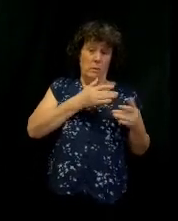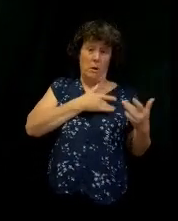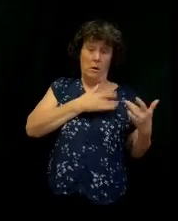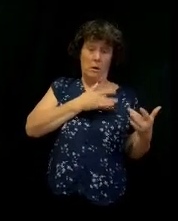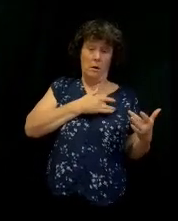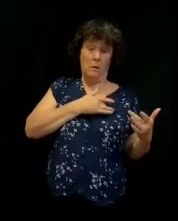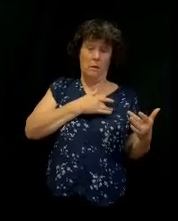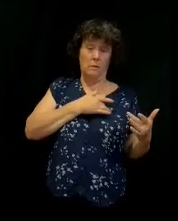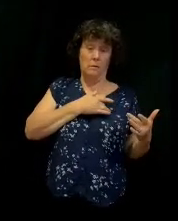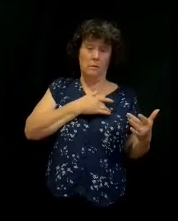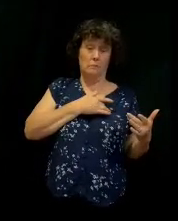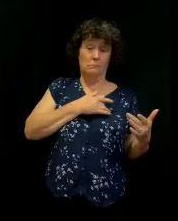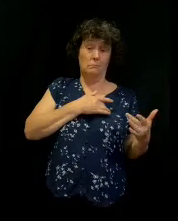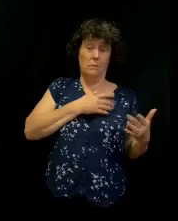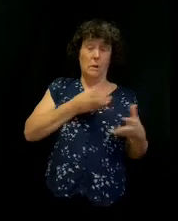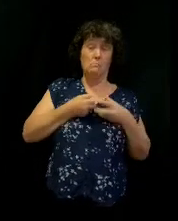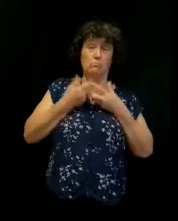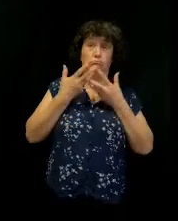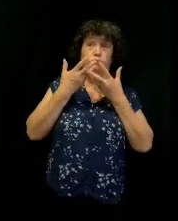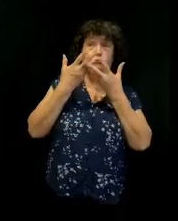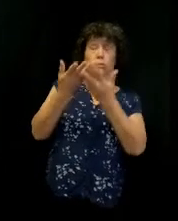There's always expression from our hearts.